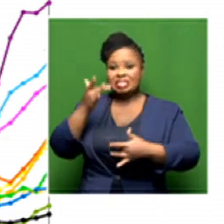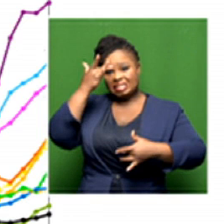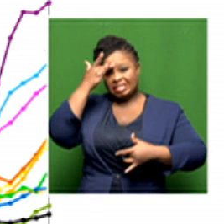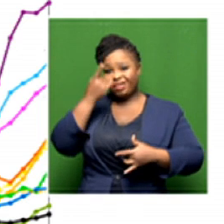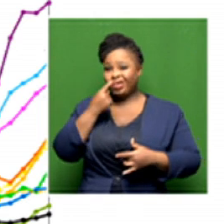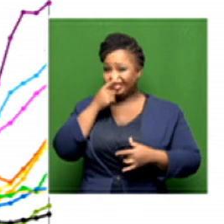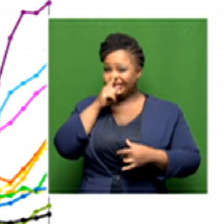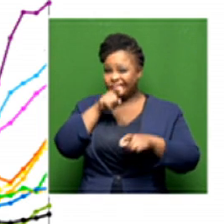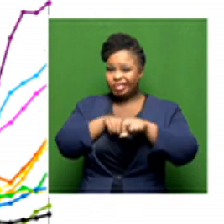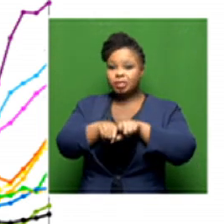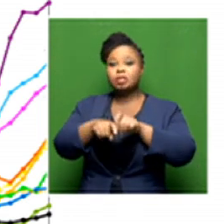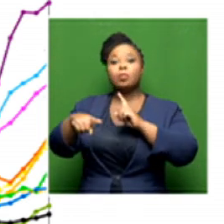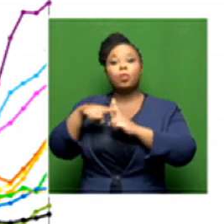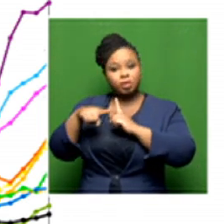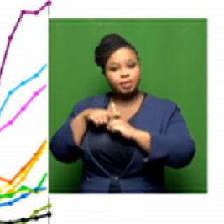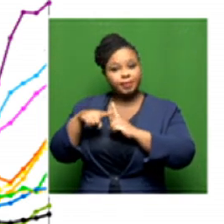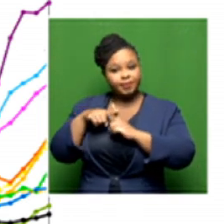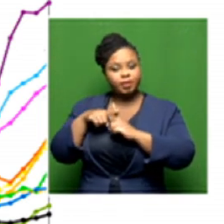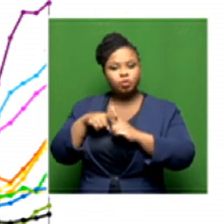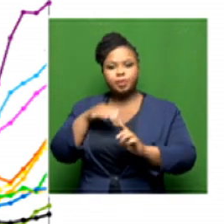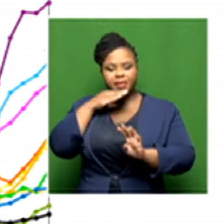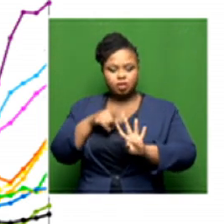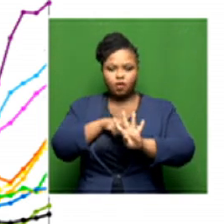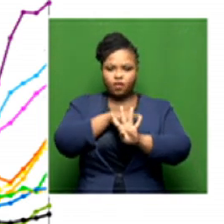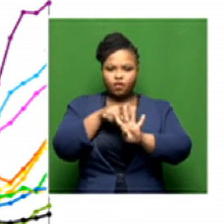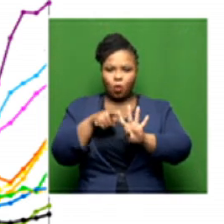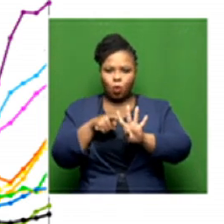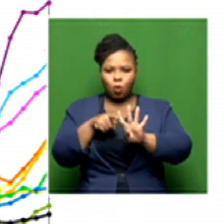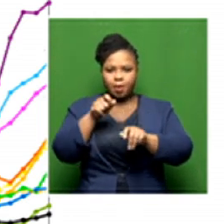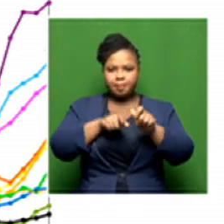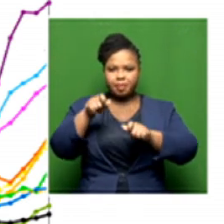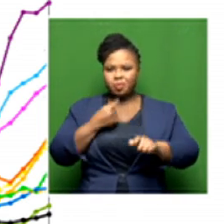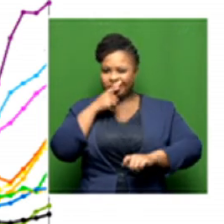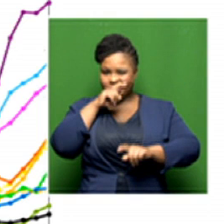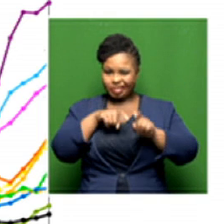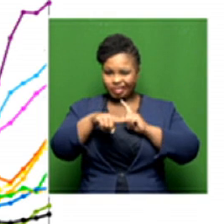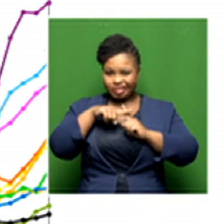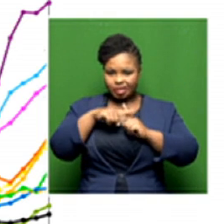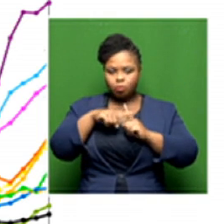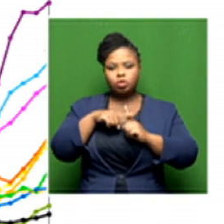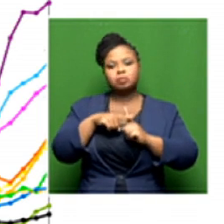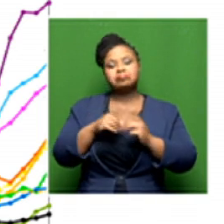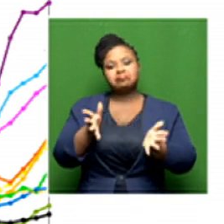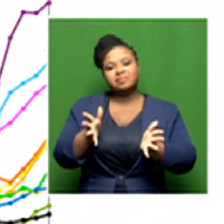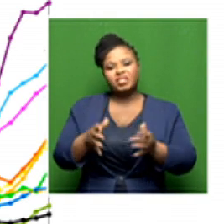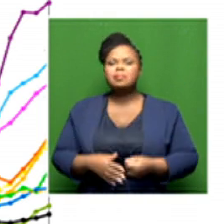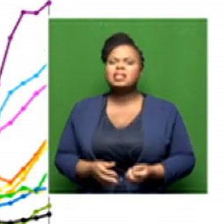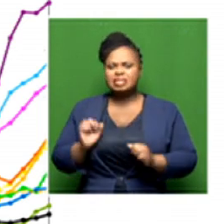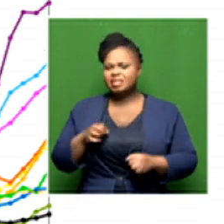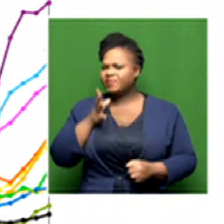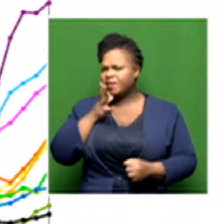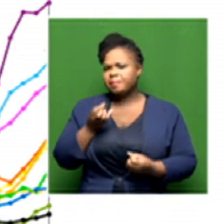that we're finding a positive test for every four tests conducted there. So no doubt many more undetected cases.